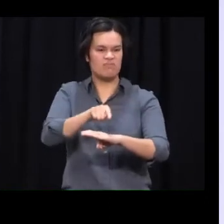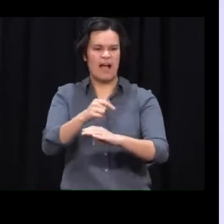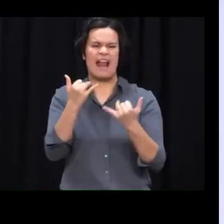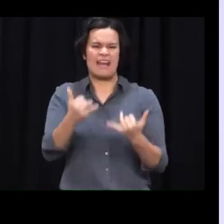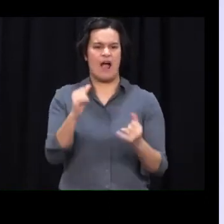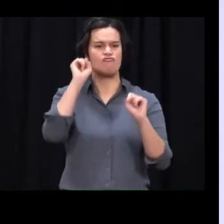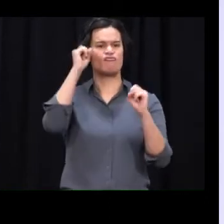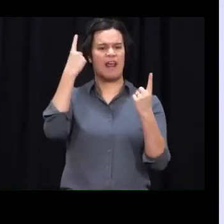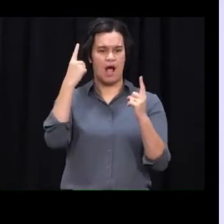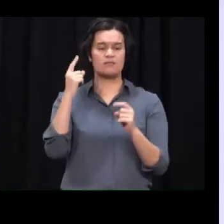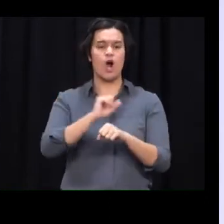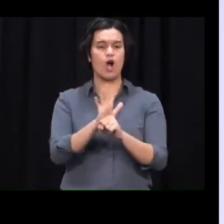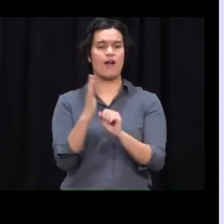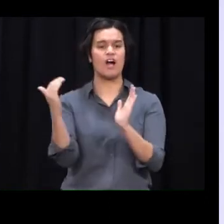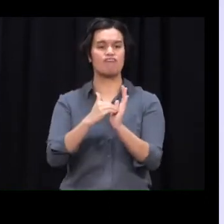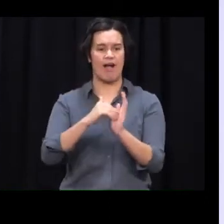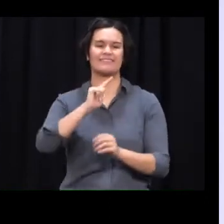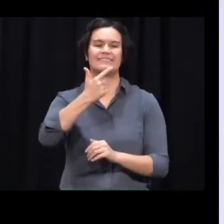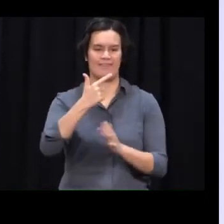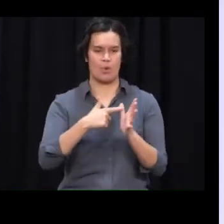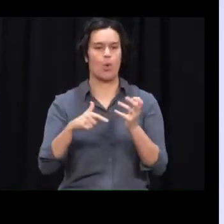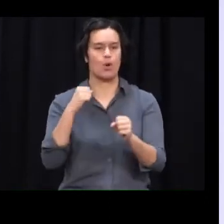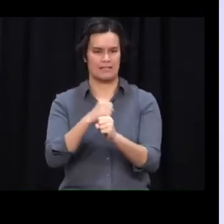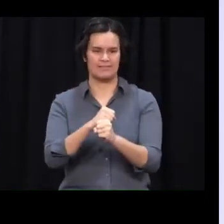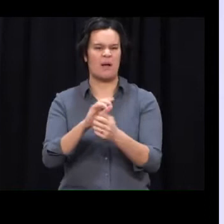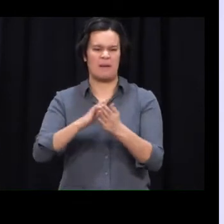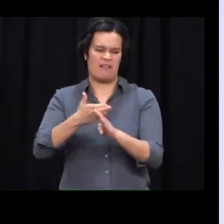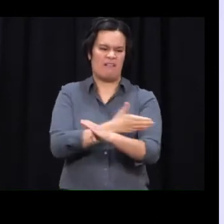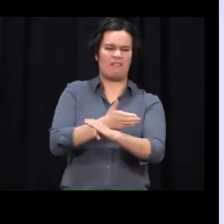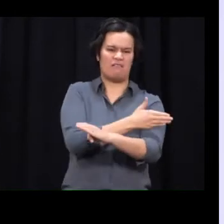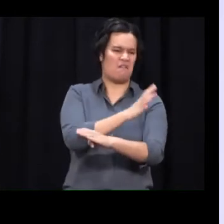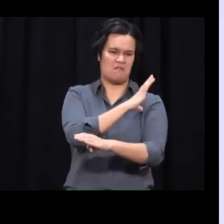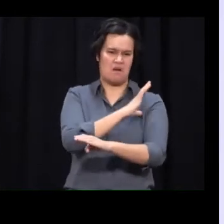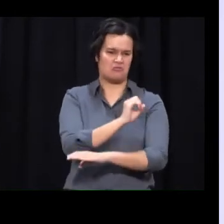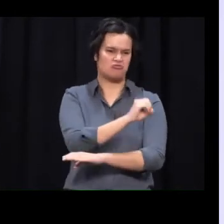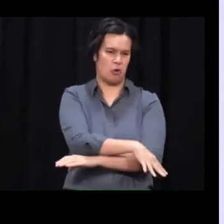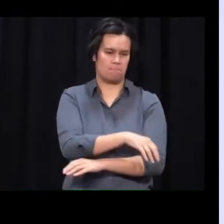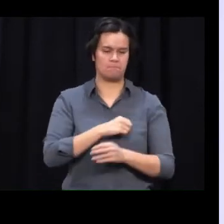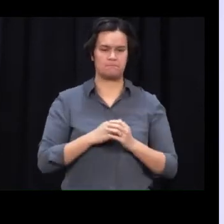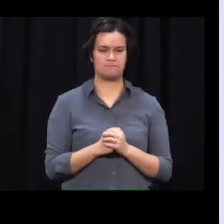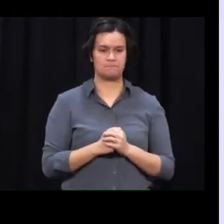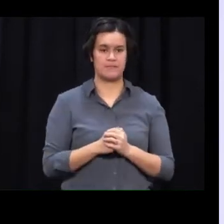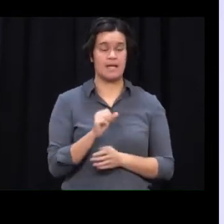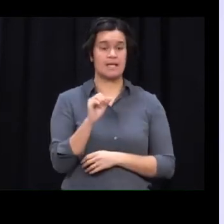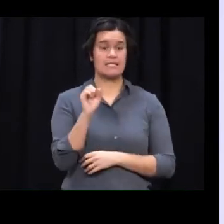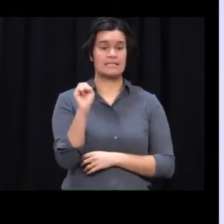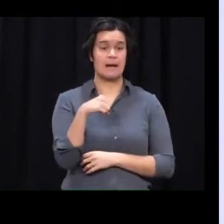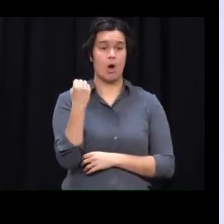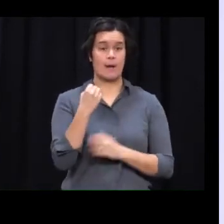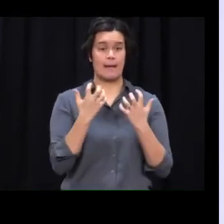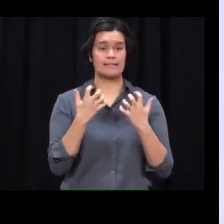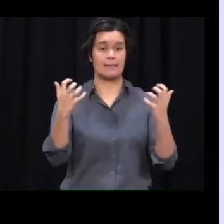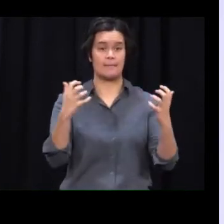are linked to a church service at the Samoan Assembly of God Church in Mangere in Auckland last Sunday, the 15th of August.